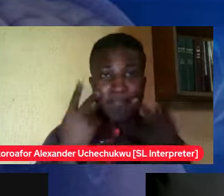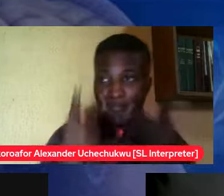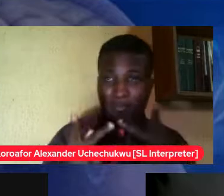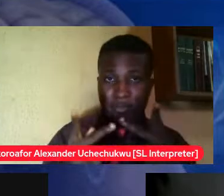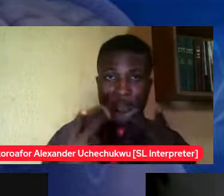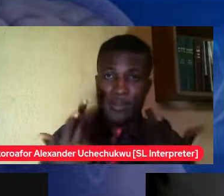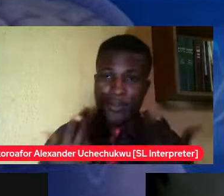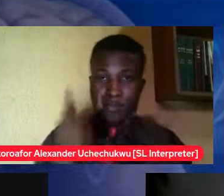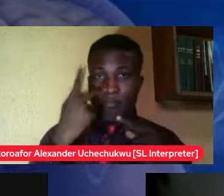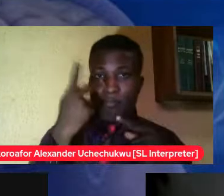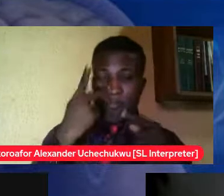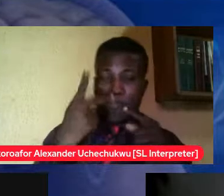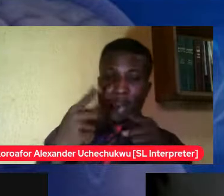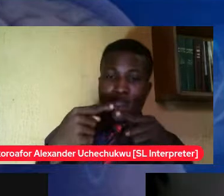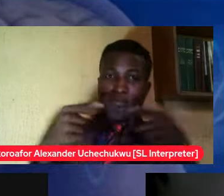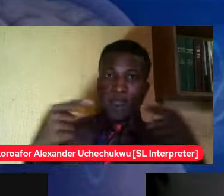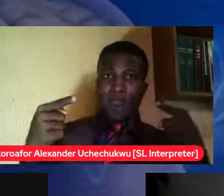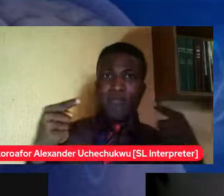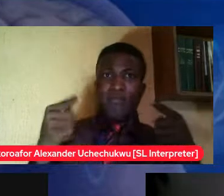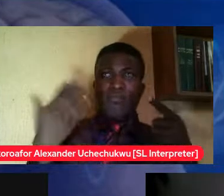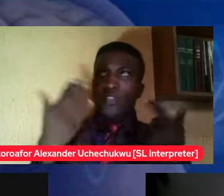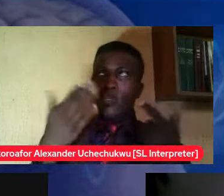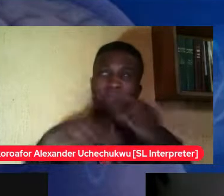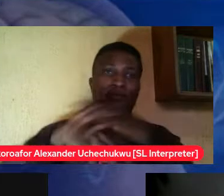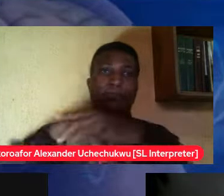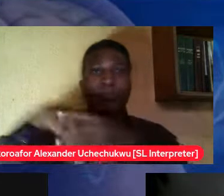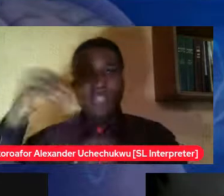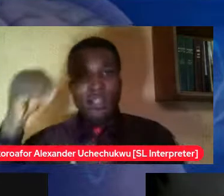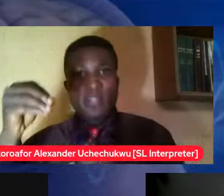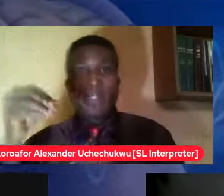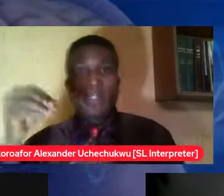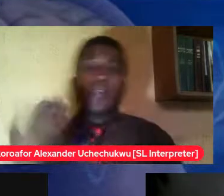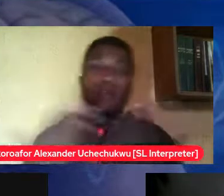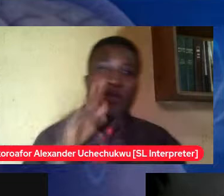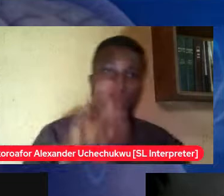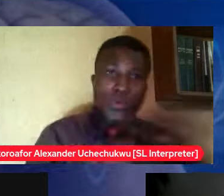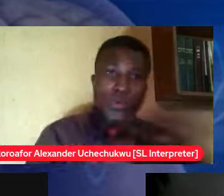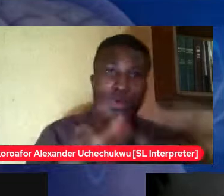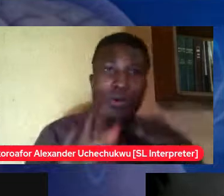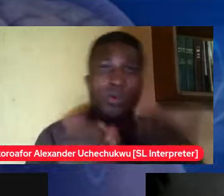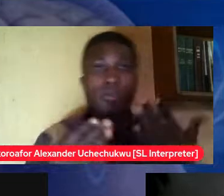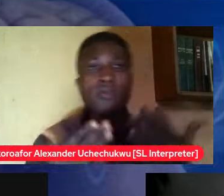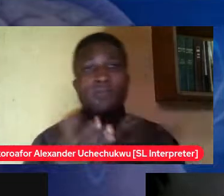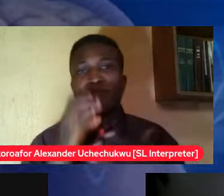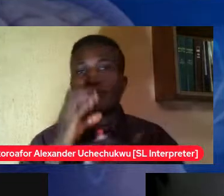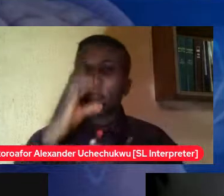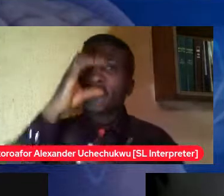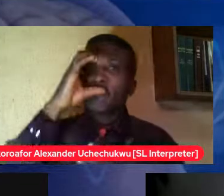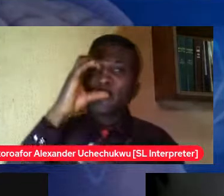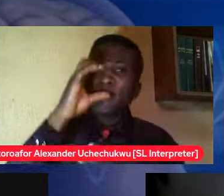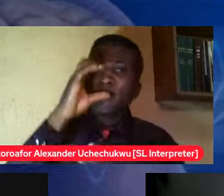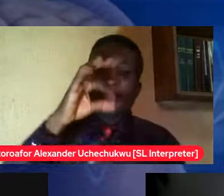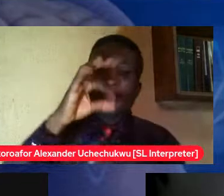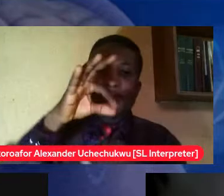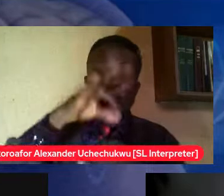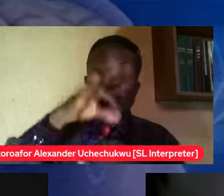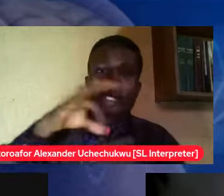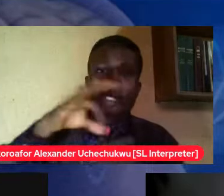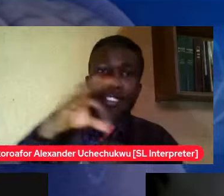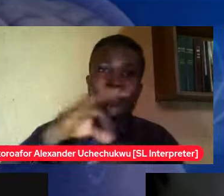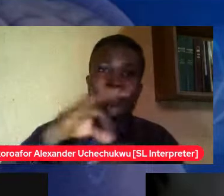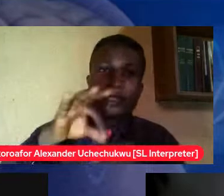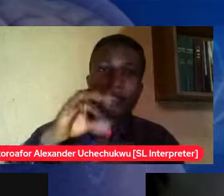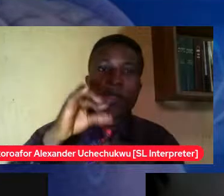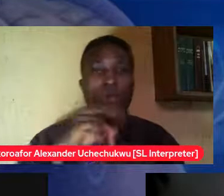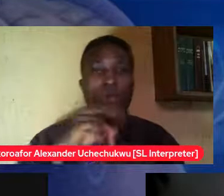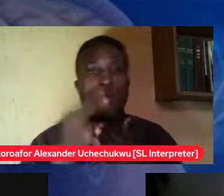about this let me just go outside let me just take a warm cup of tea or just go and discuss with my siblings or just